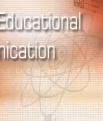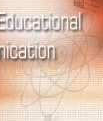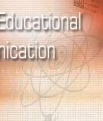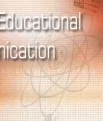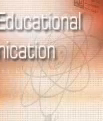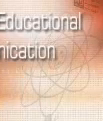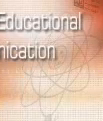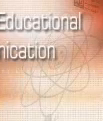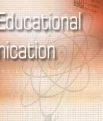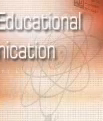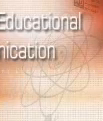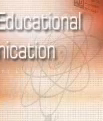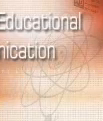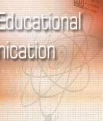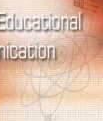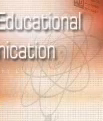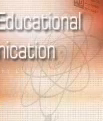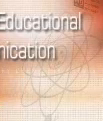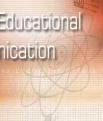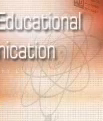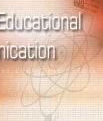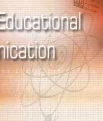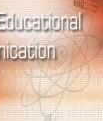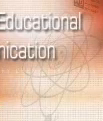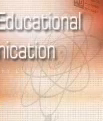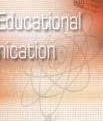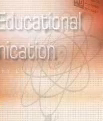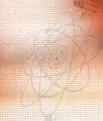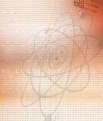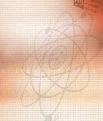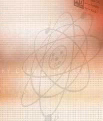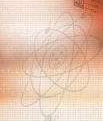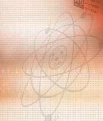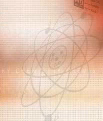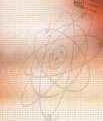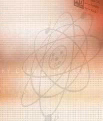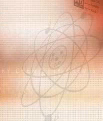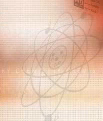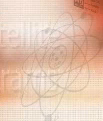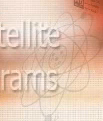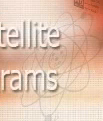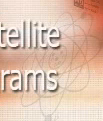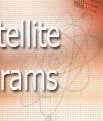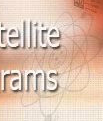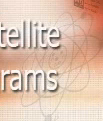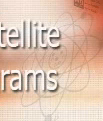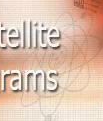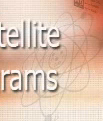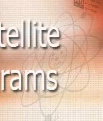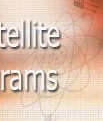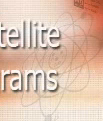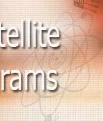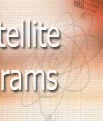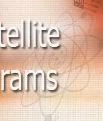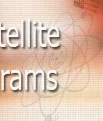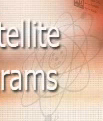Center for the Ethiopian Educational Information and Communication Technology presents Educational